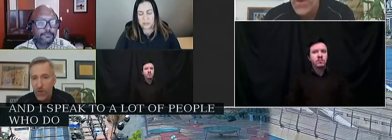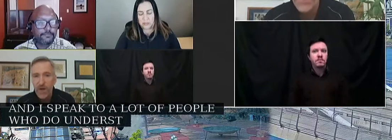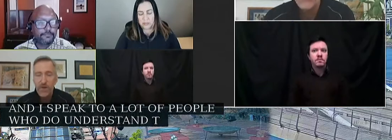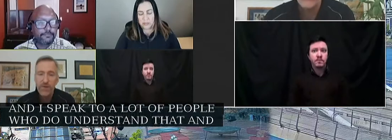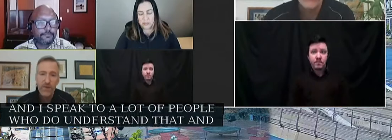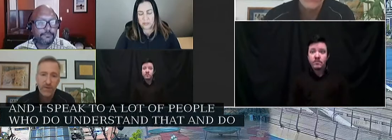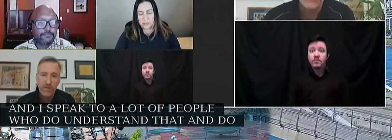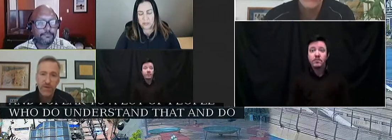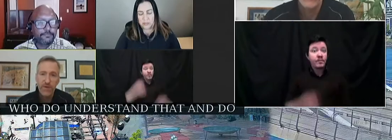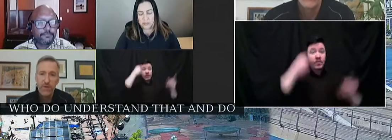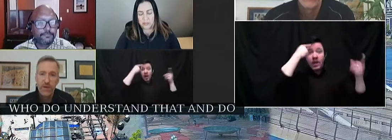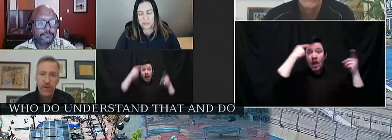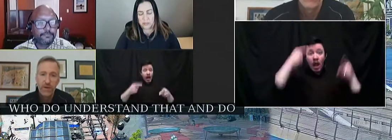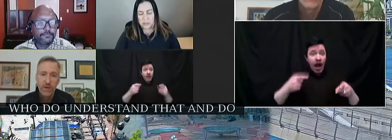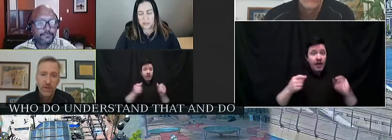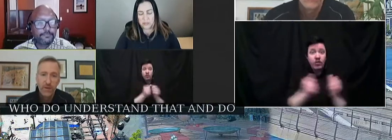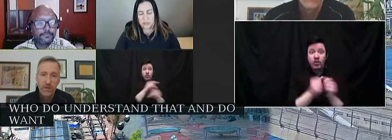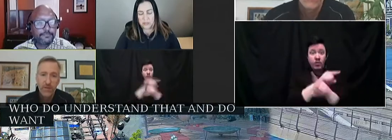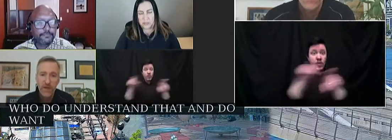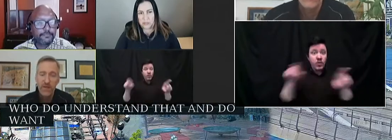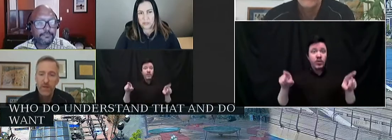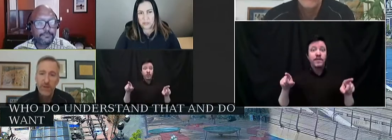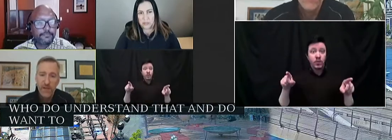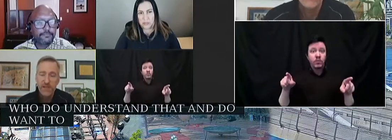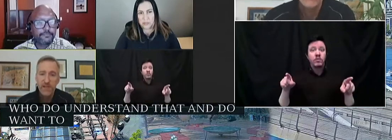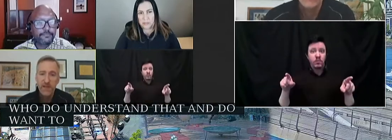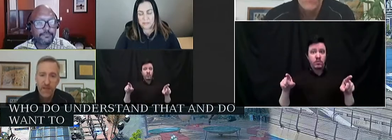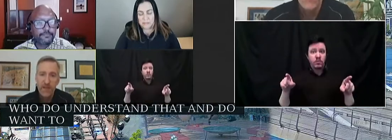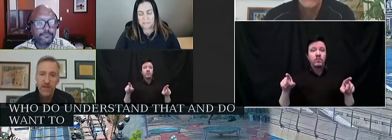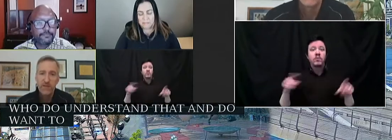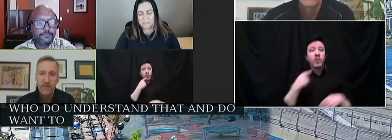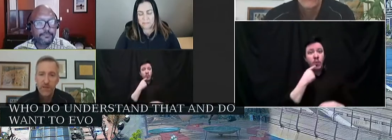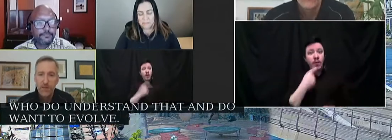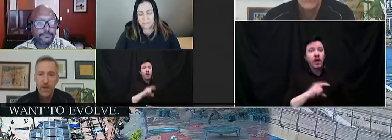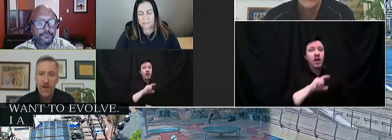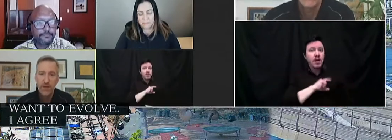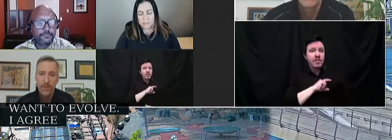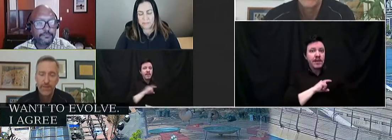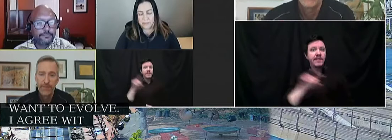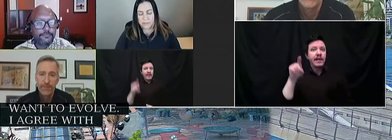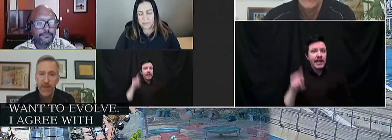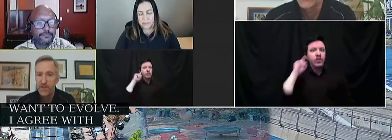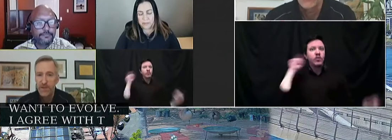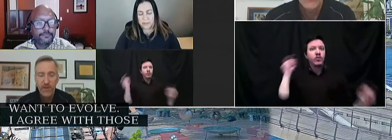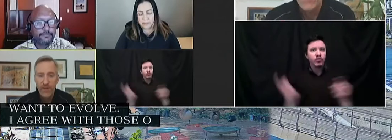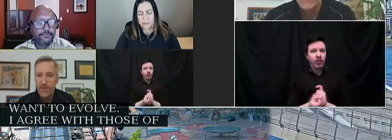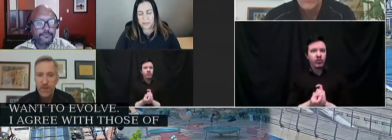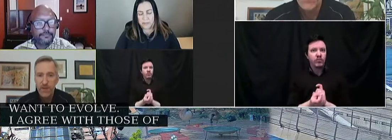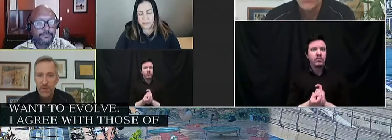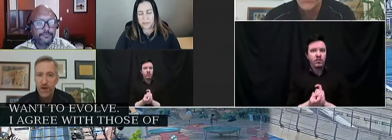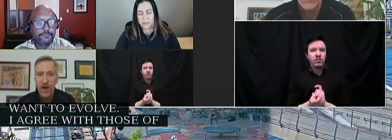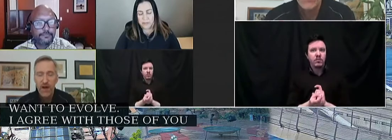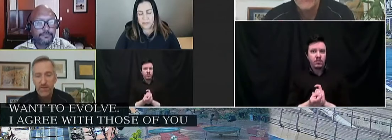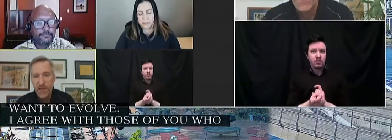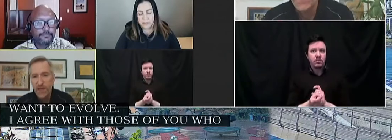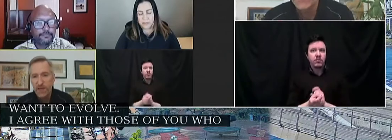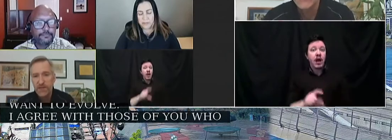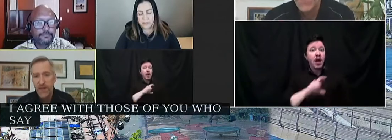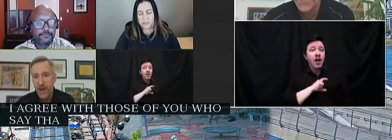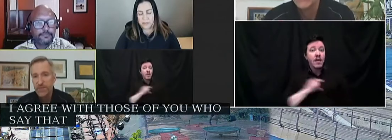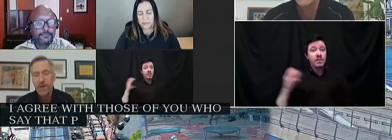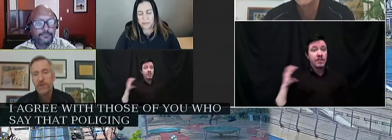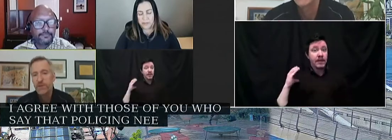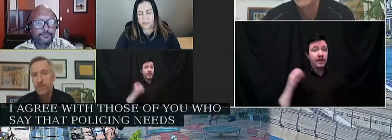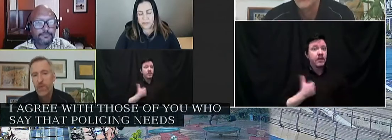I agree with those of you who say that policing needs to change. And as the police commissioner, I have